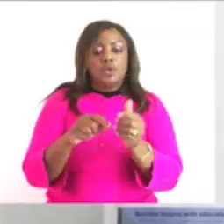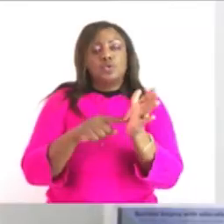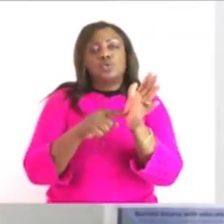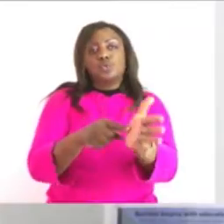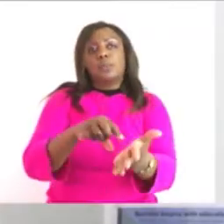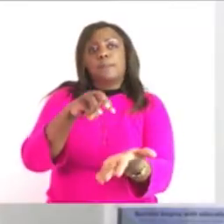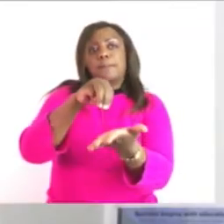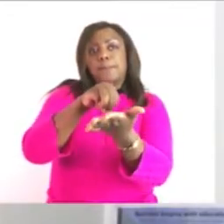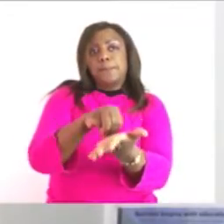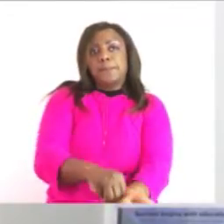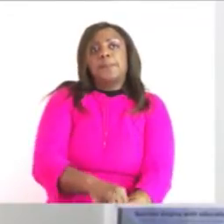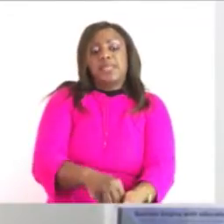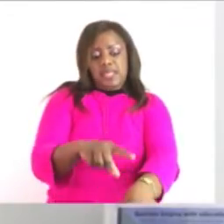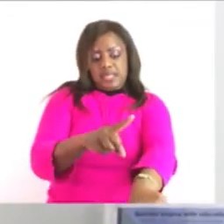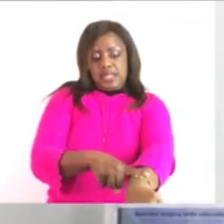time